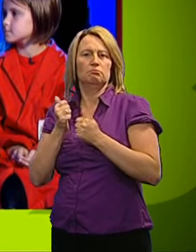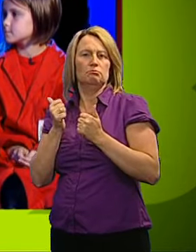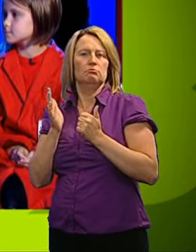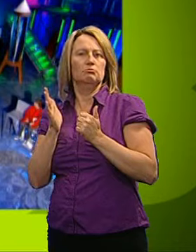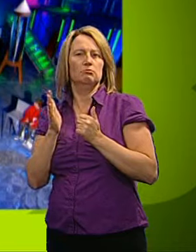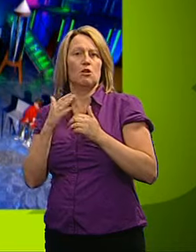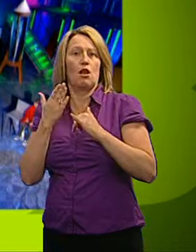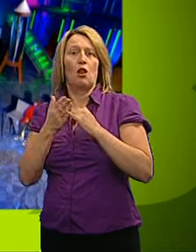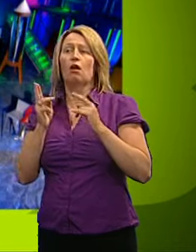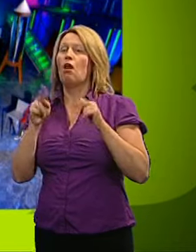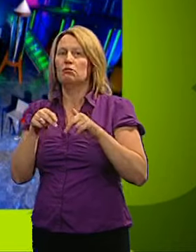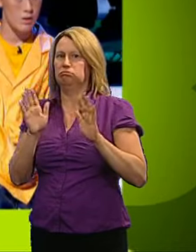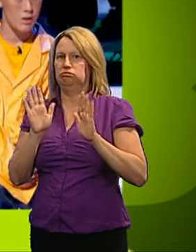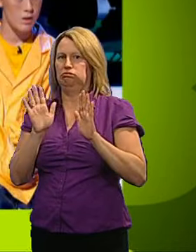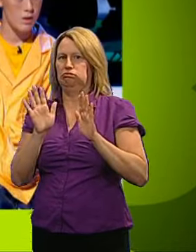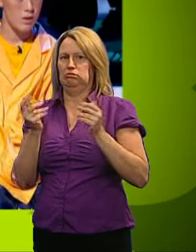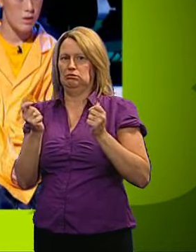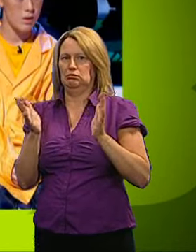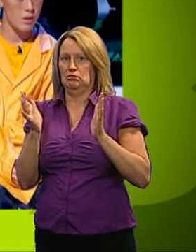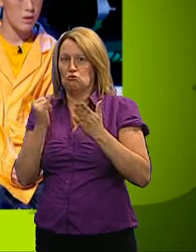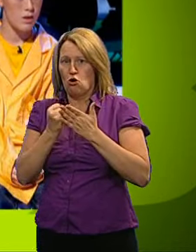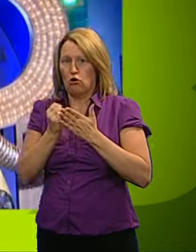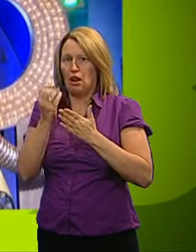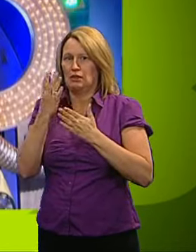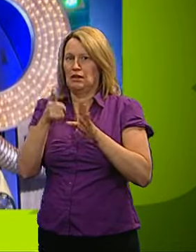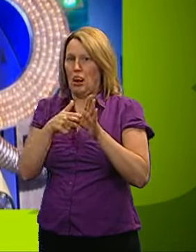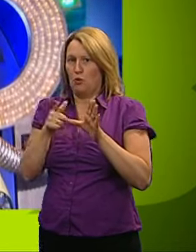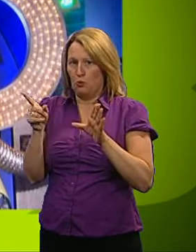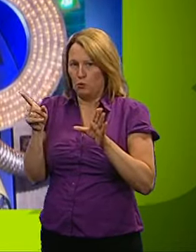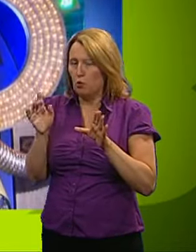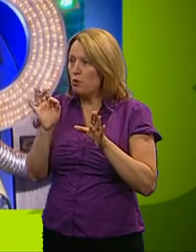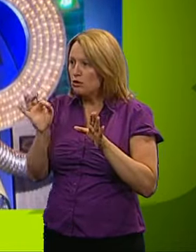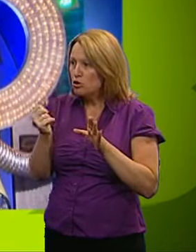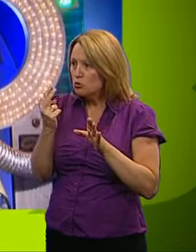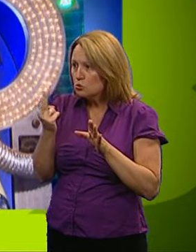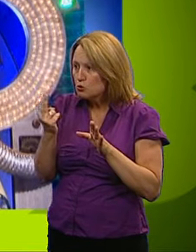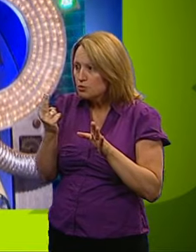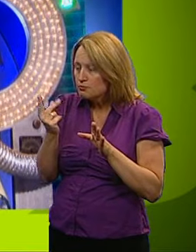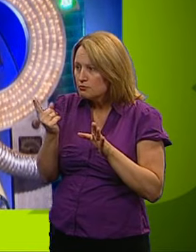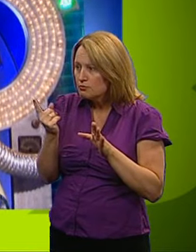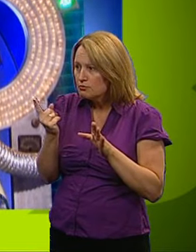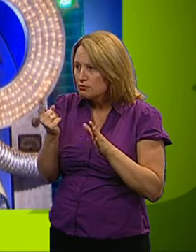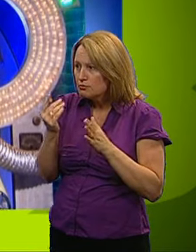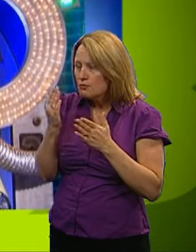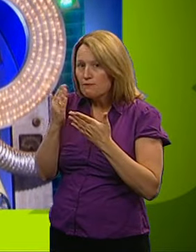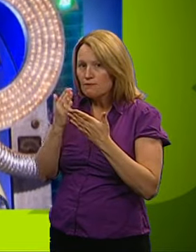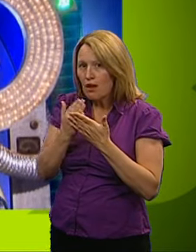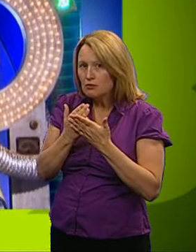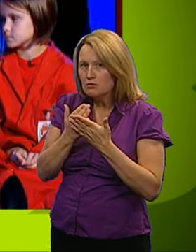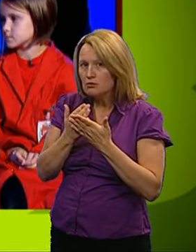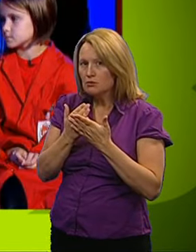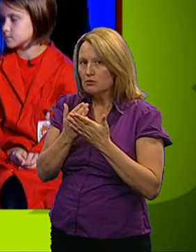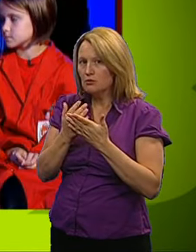fairly quickly, get this wrong, hand the green light to the yellows, then next question they get two. So, your science